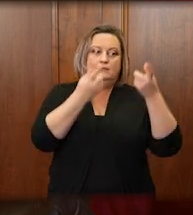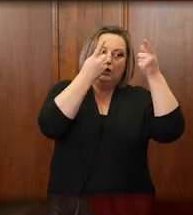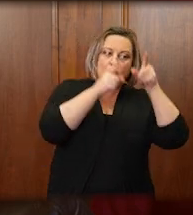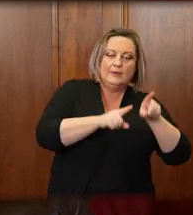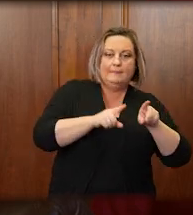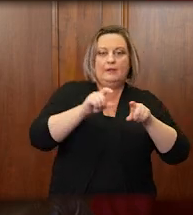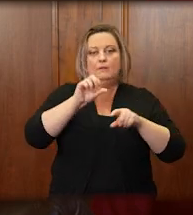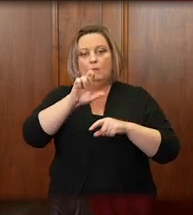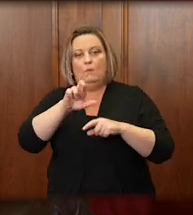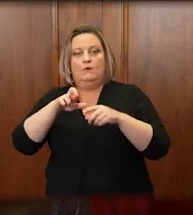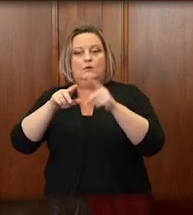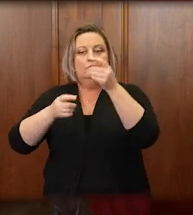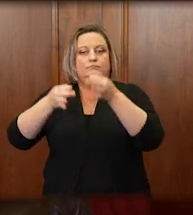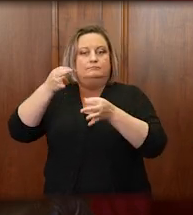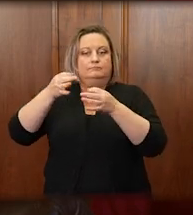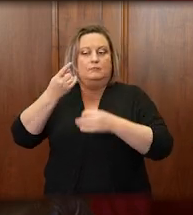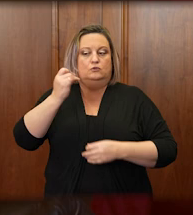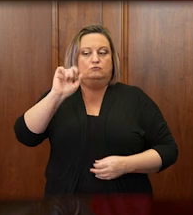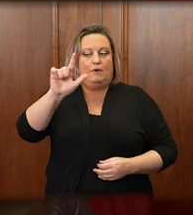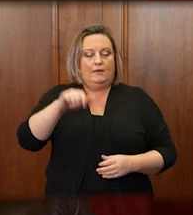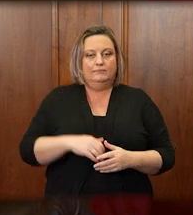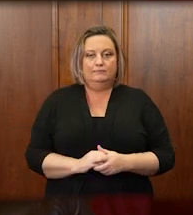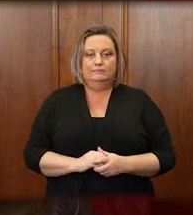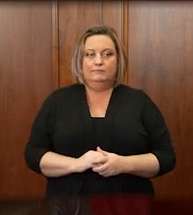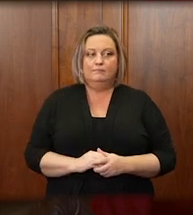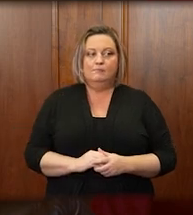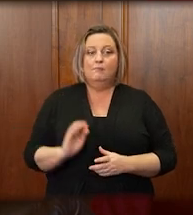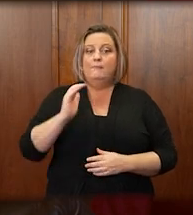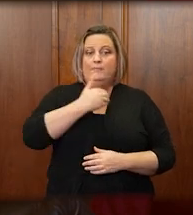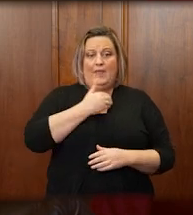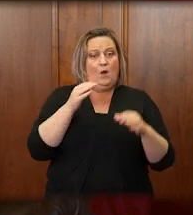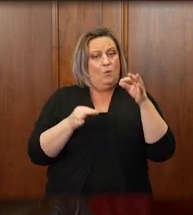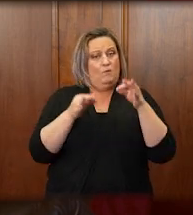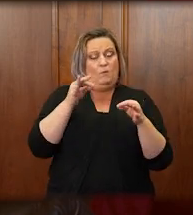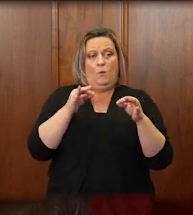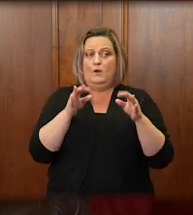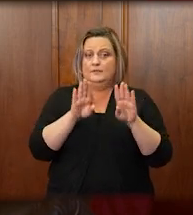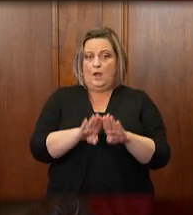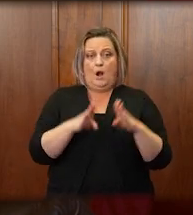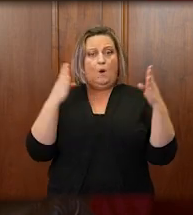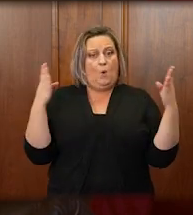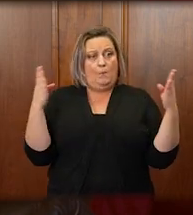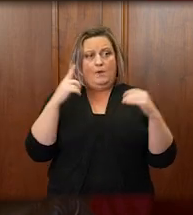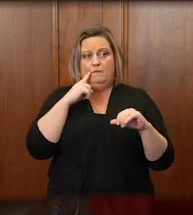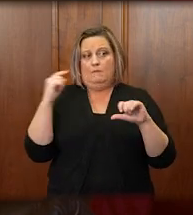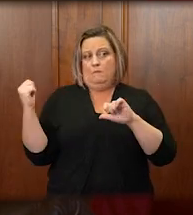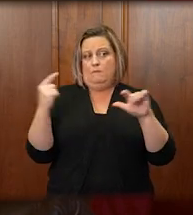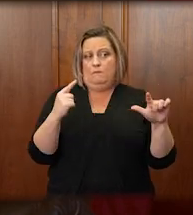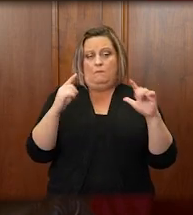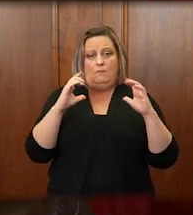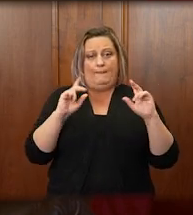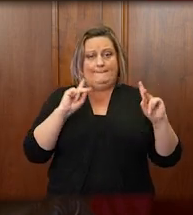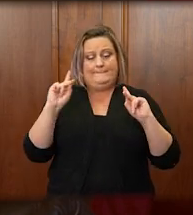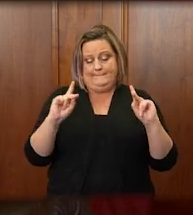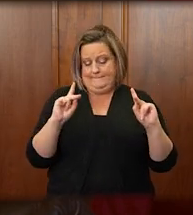courts are open, have been open, and always will be open to the citizens of the state of Wyoming.